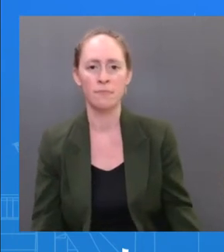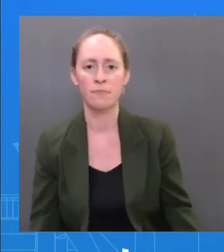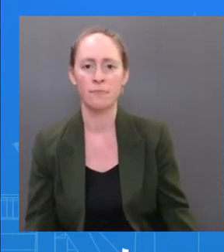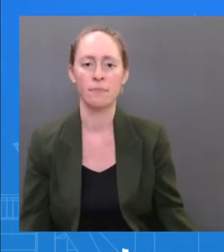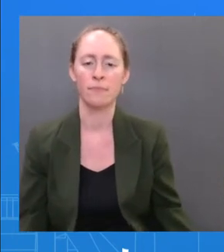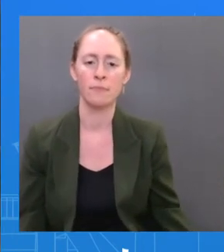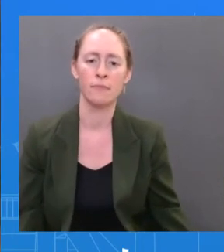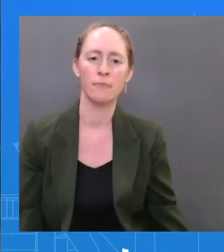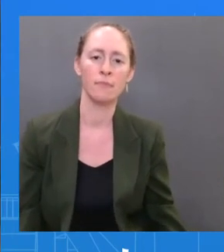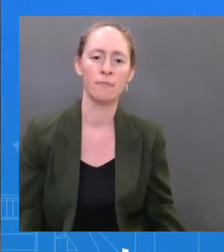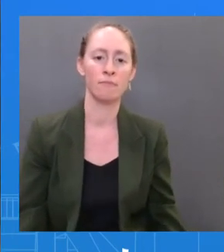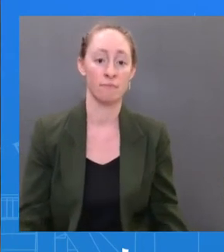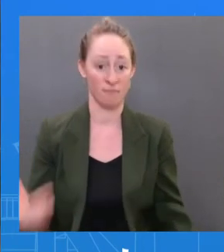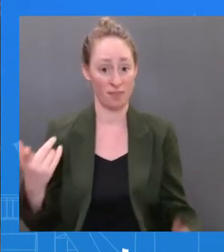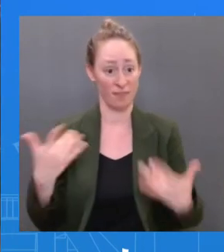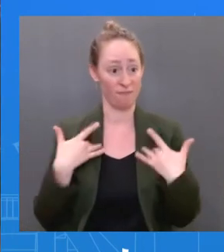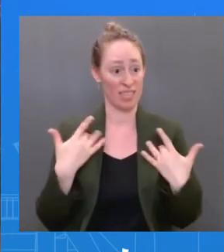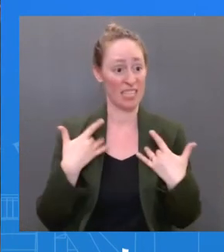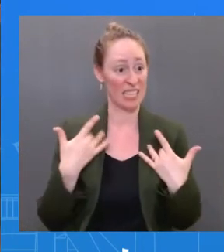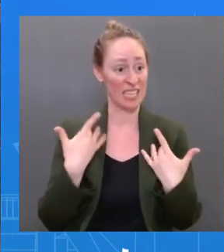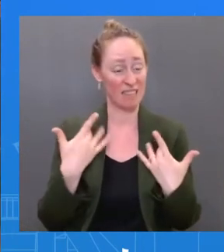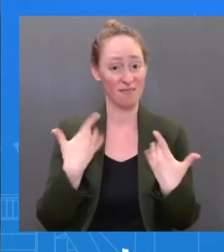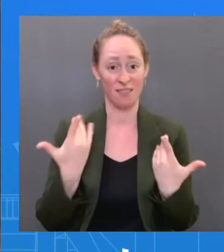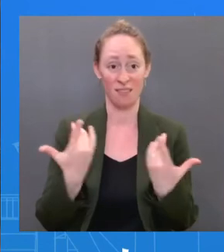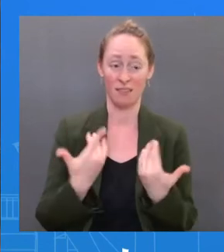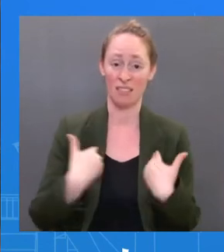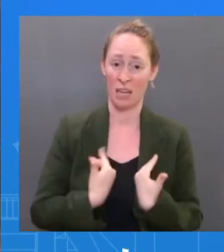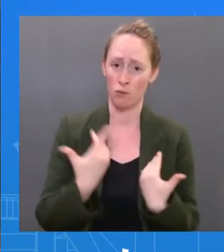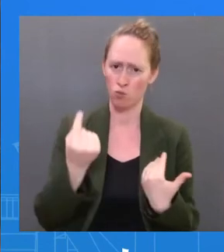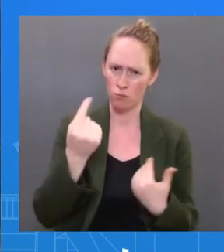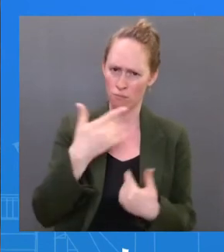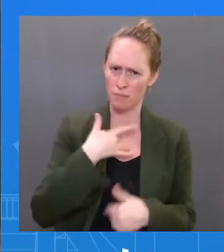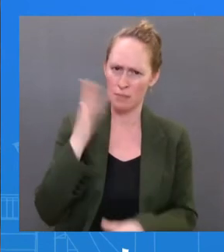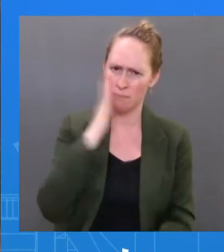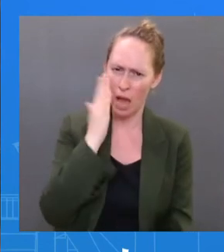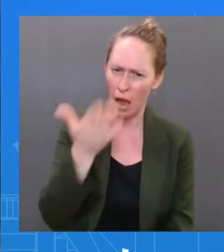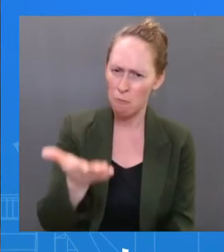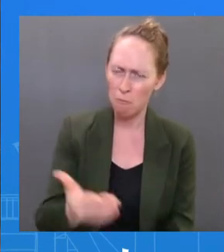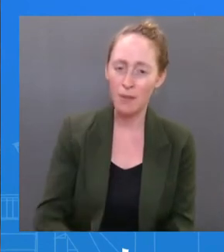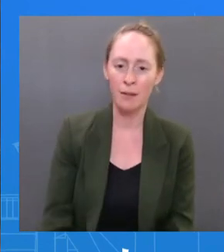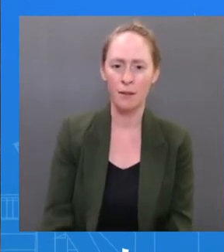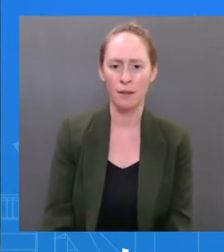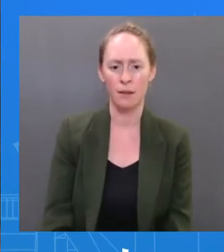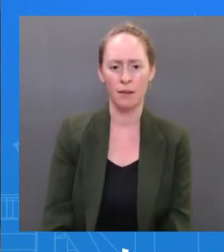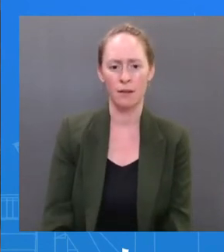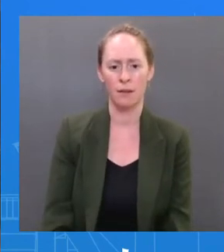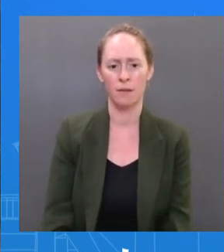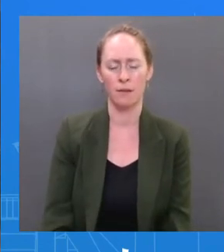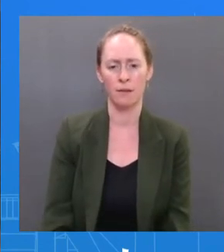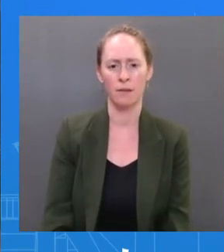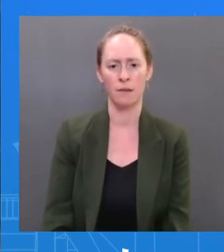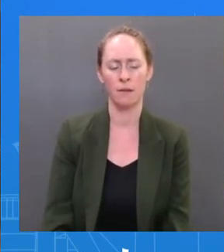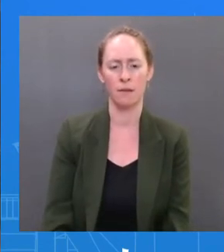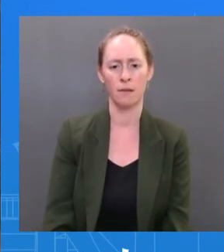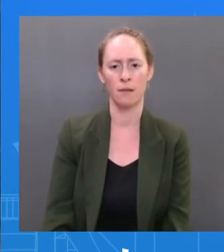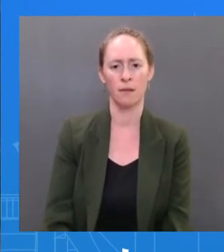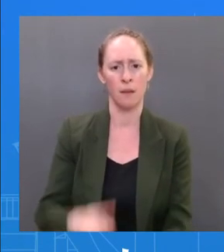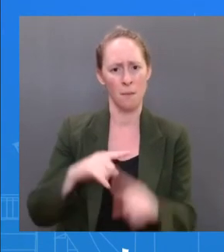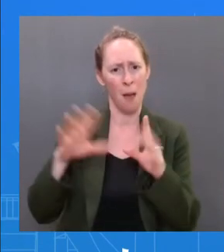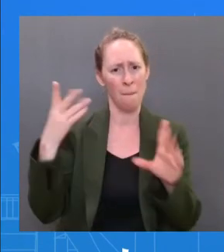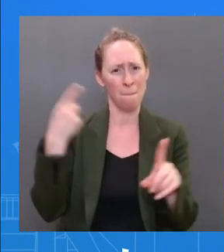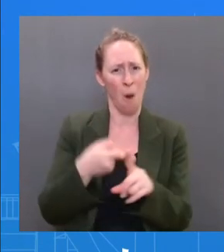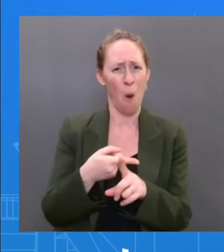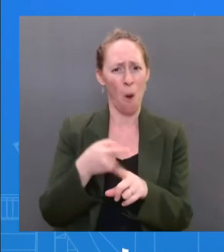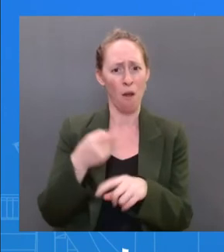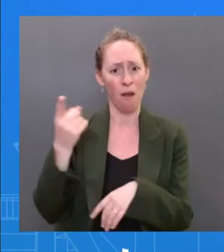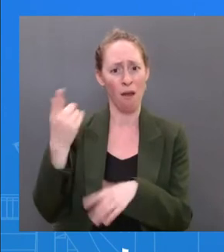The But the point is, he then had these other symptoms before testing positive. Dr. But he was in question